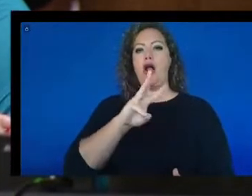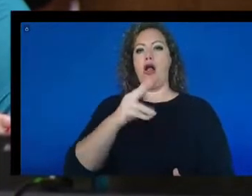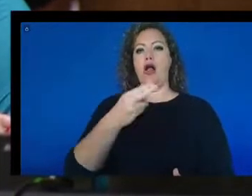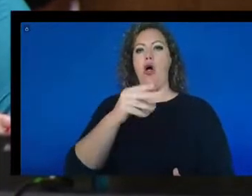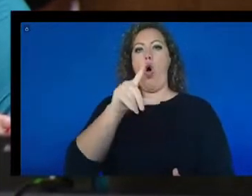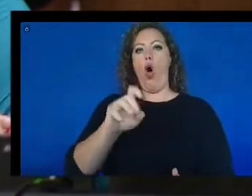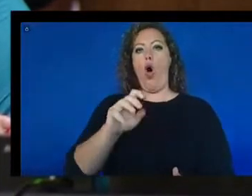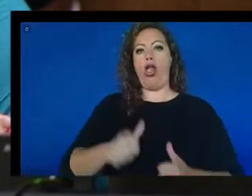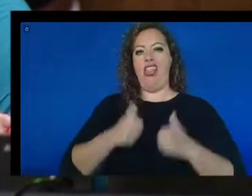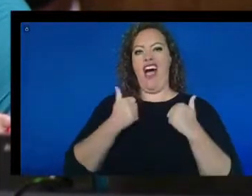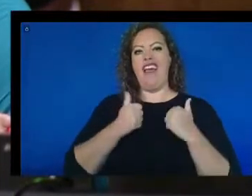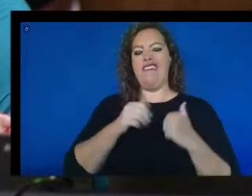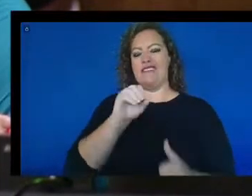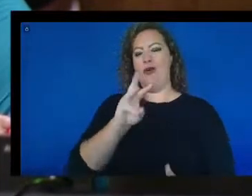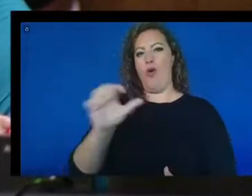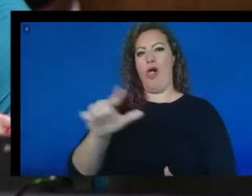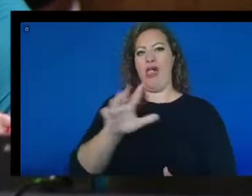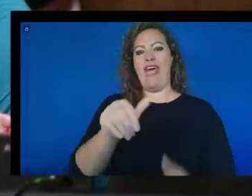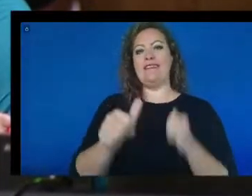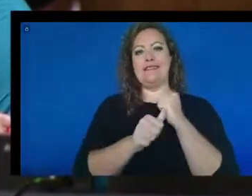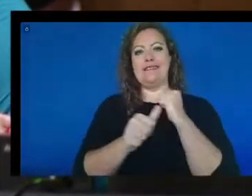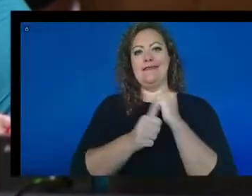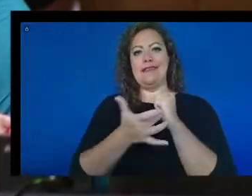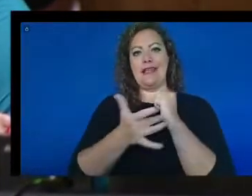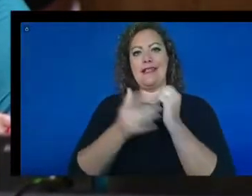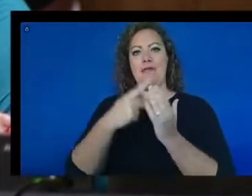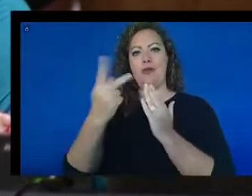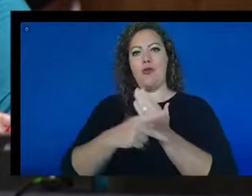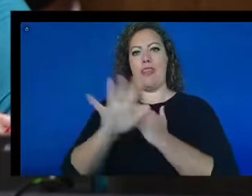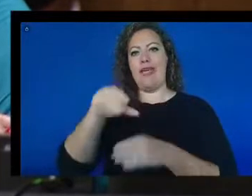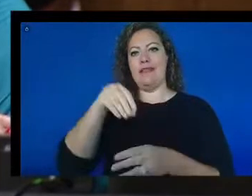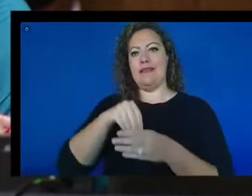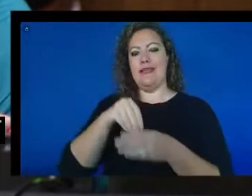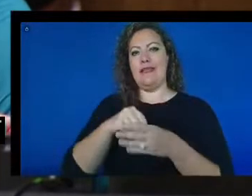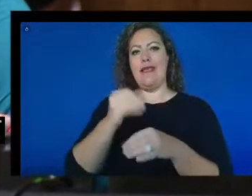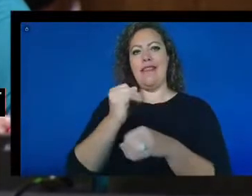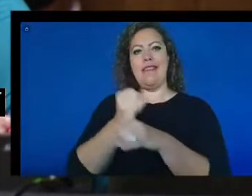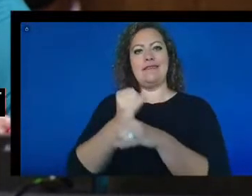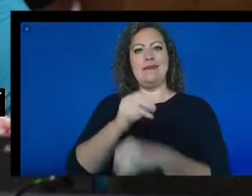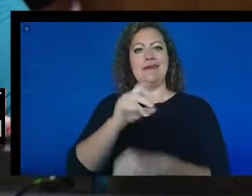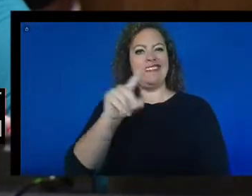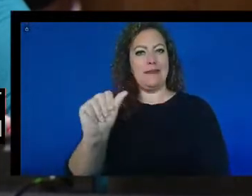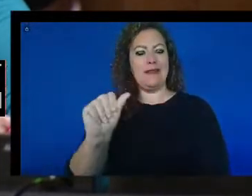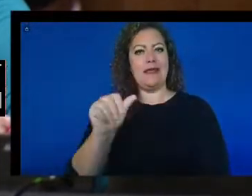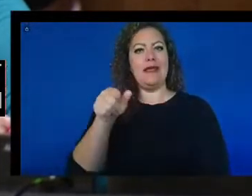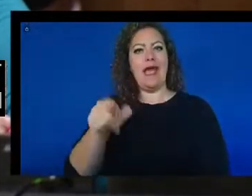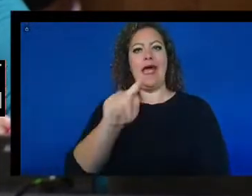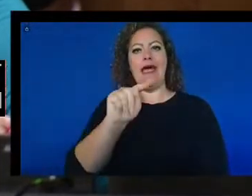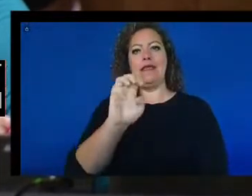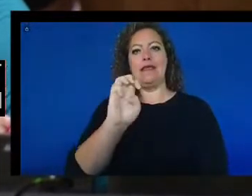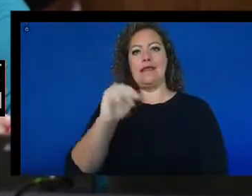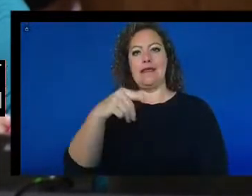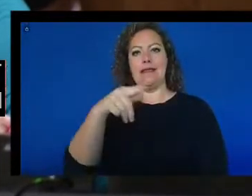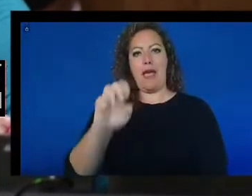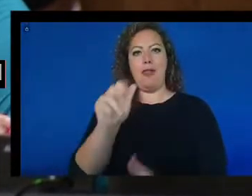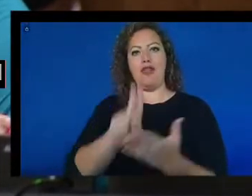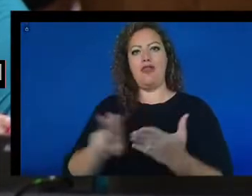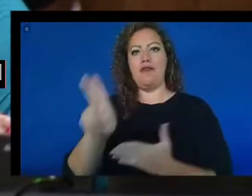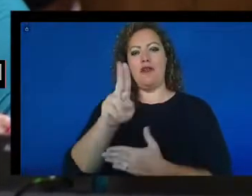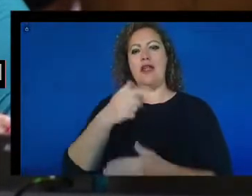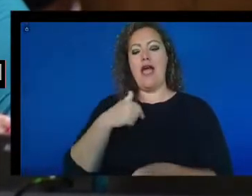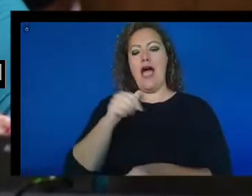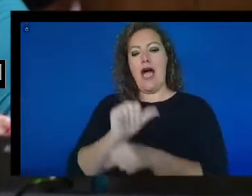Technology Act program that is located within the Institute on Disabilities at Temple University. So our